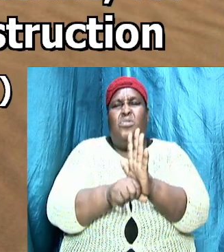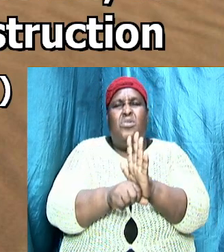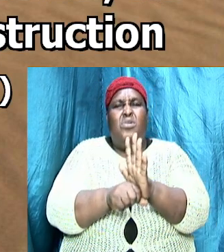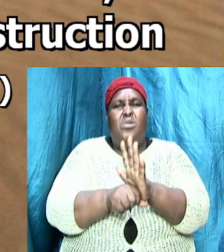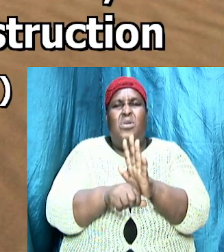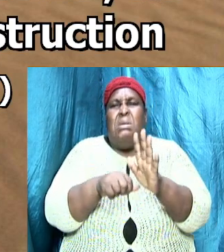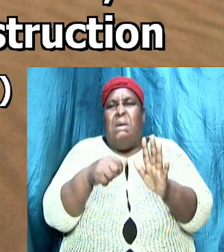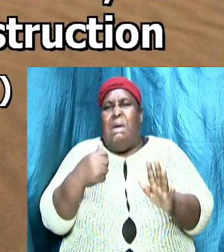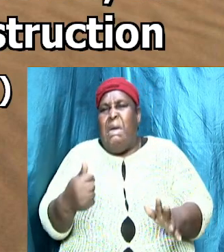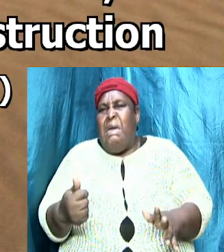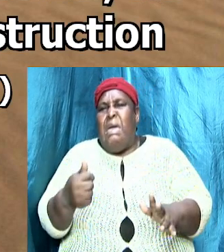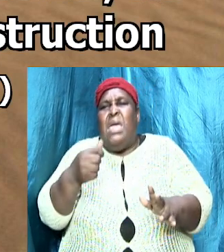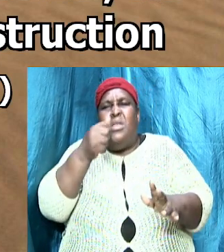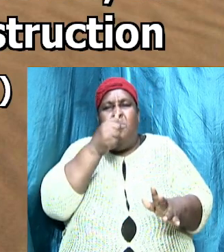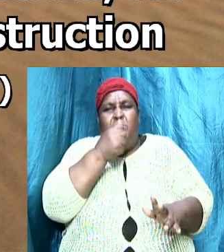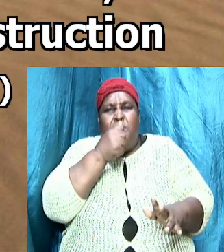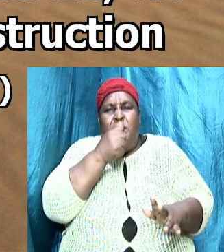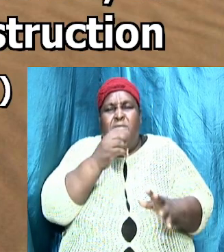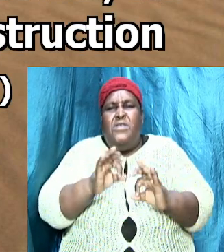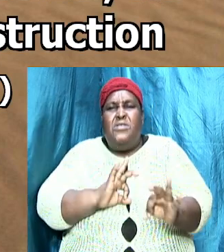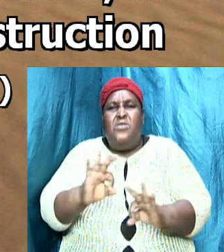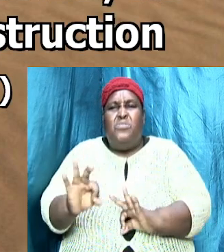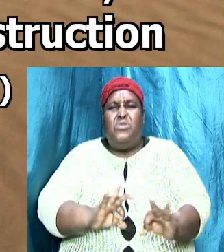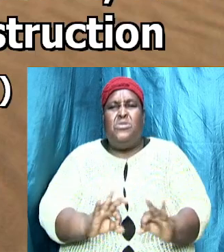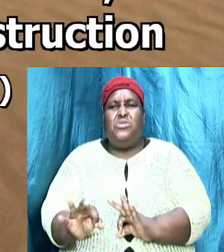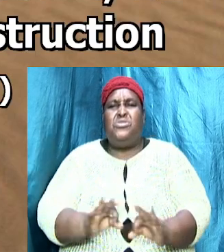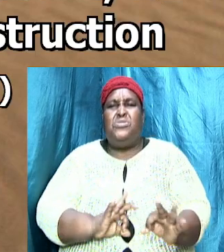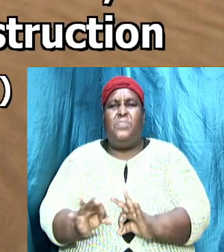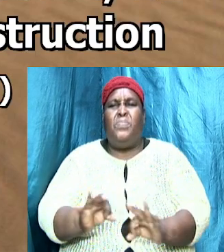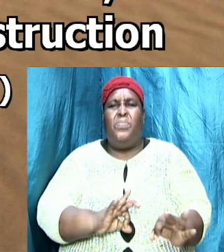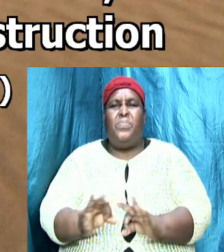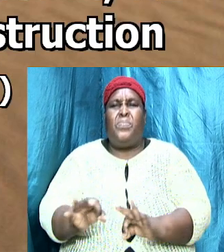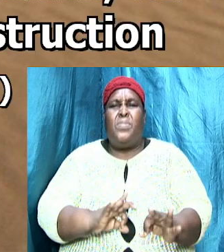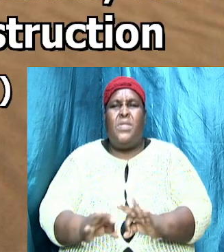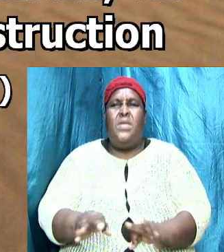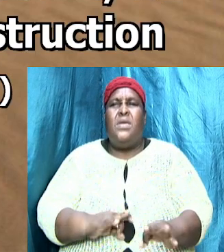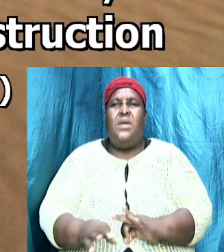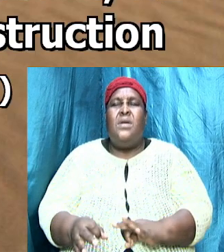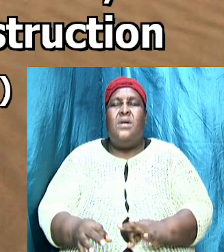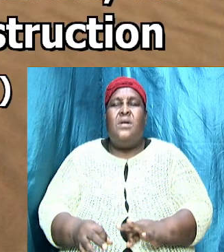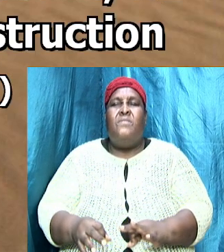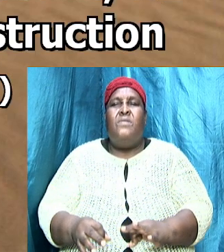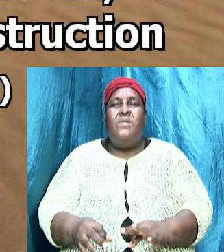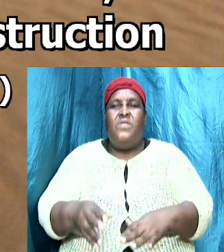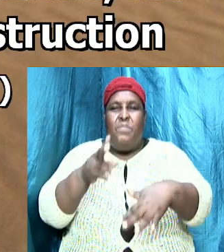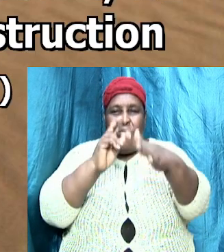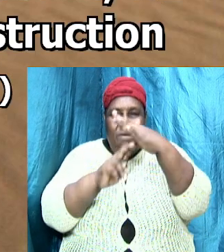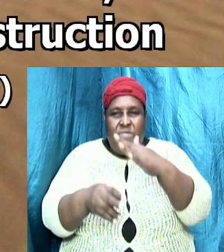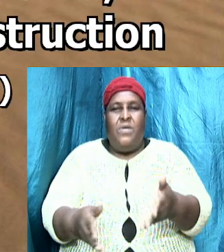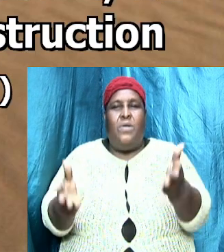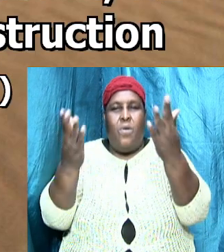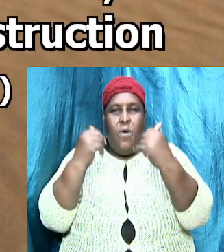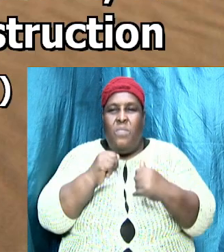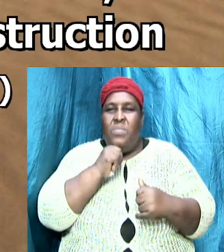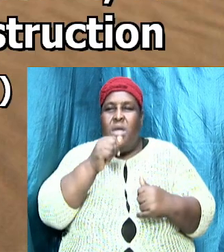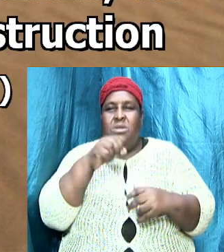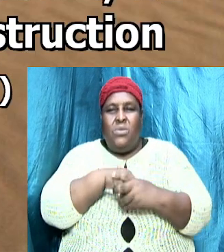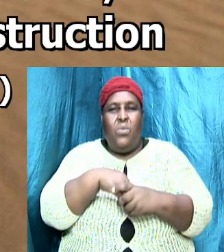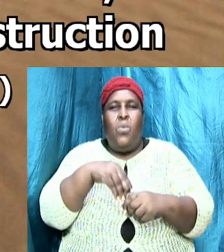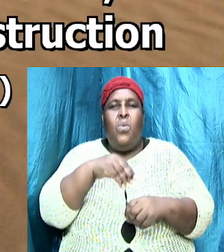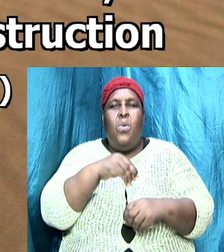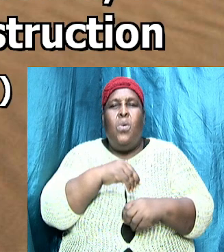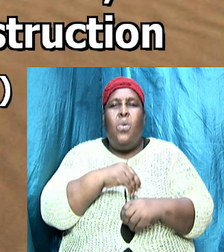of any private interpretation for the prophecy come not in old time